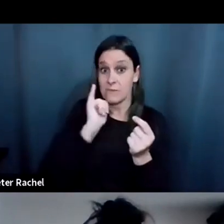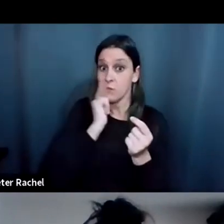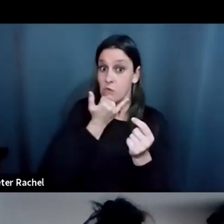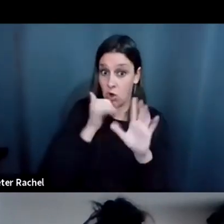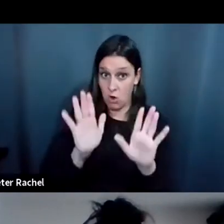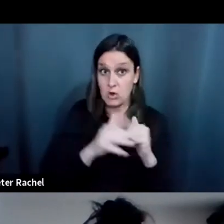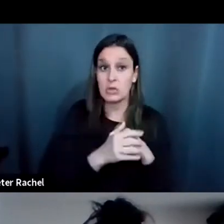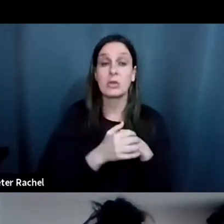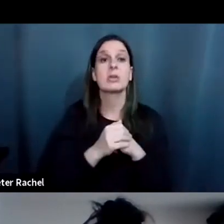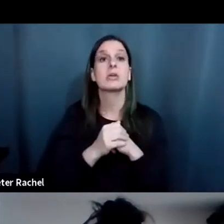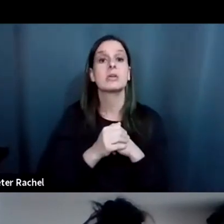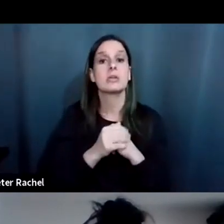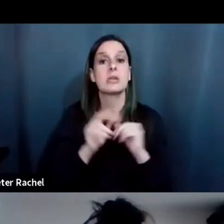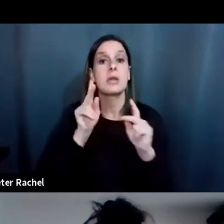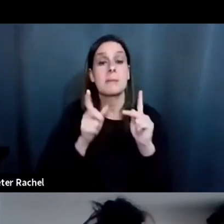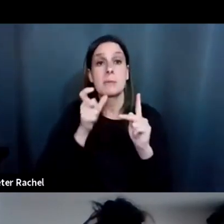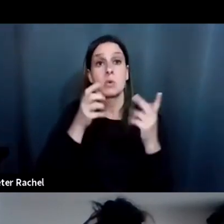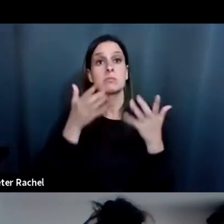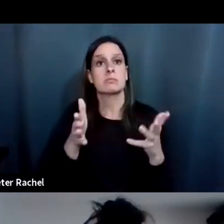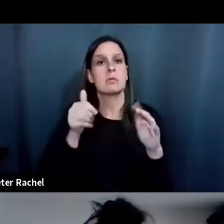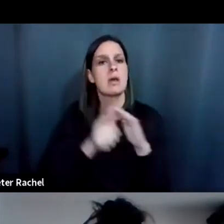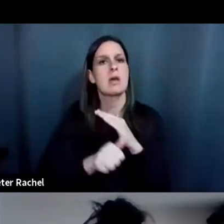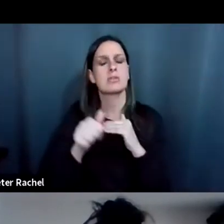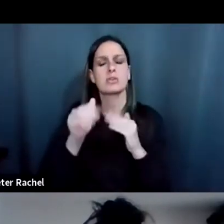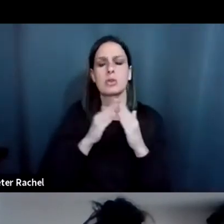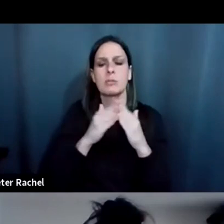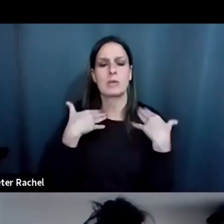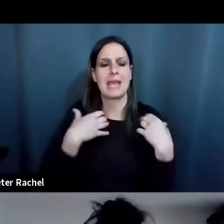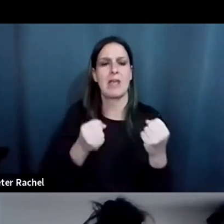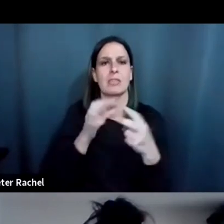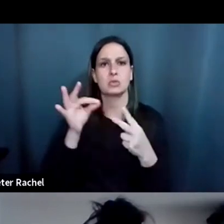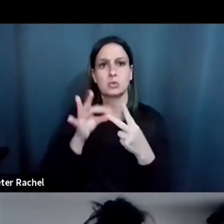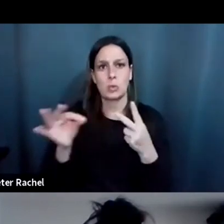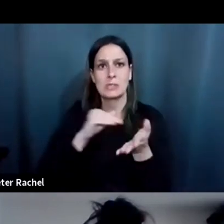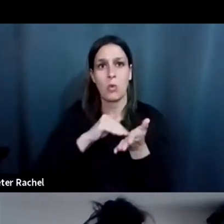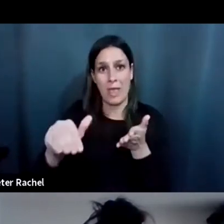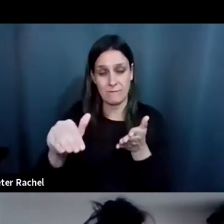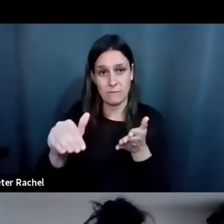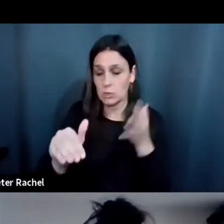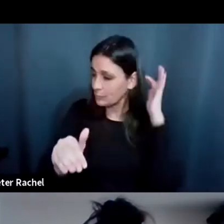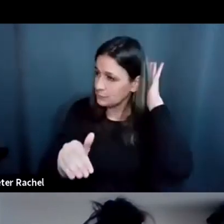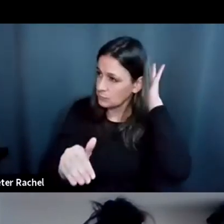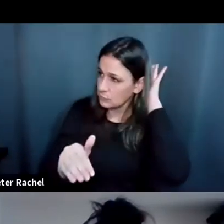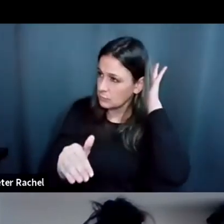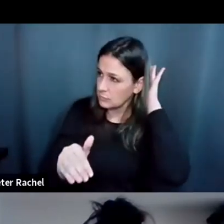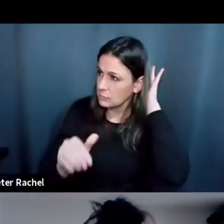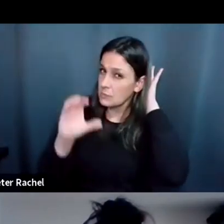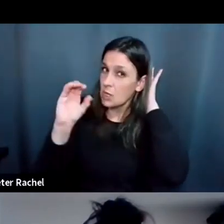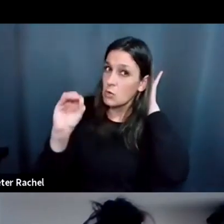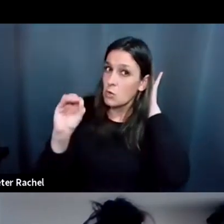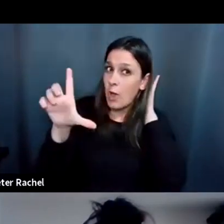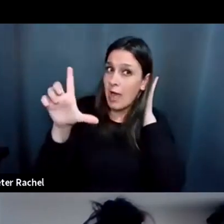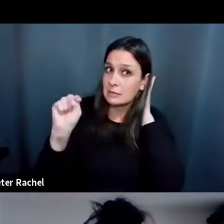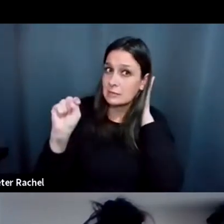wrong, is that those people who are on the community health choices waiver. So on the, um, OLTL